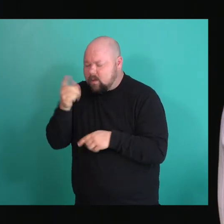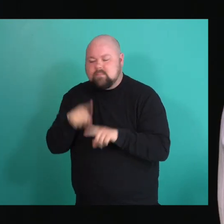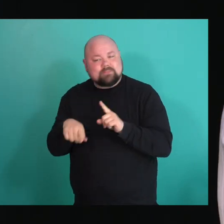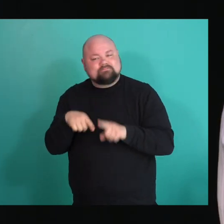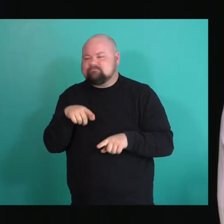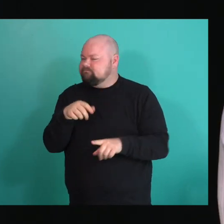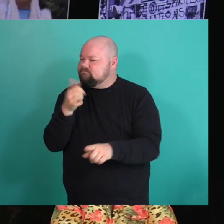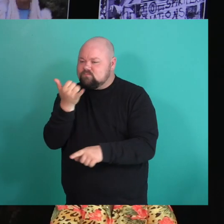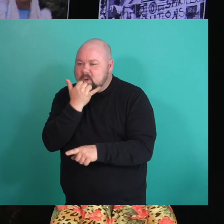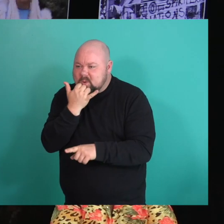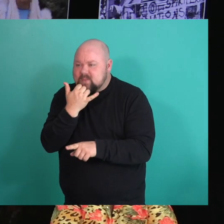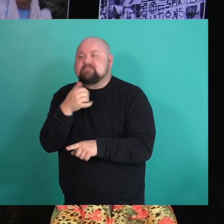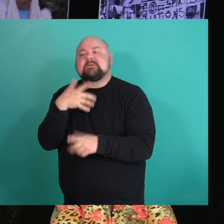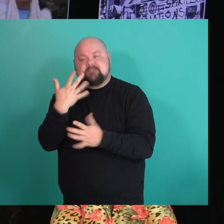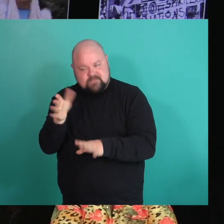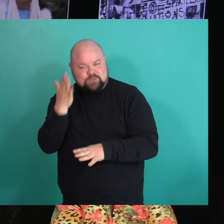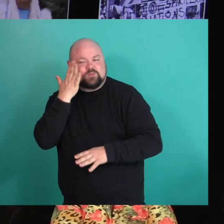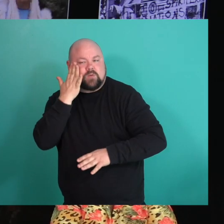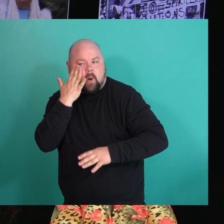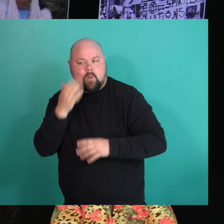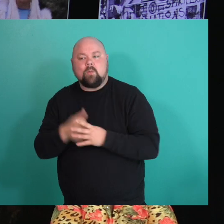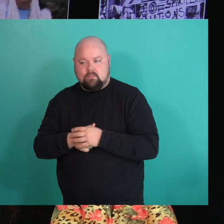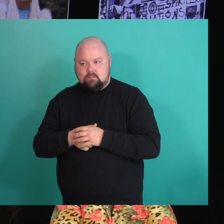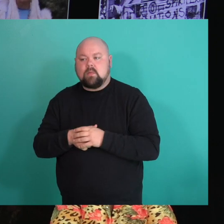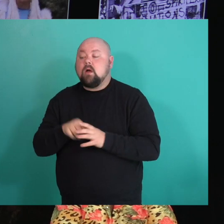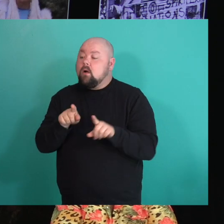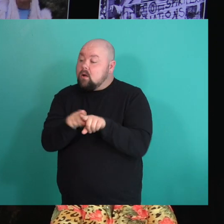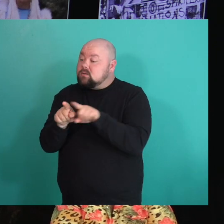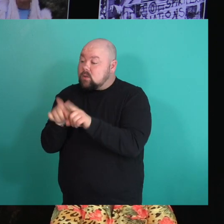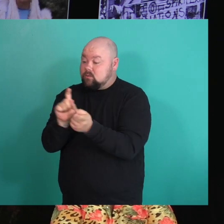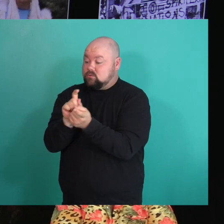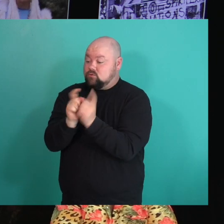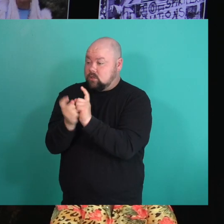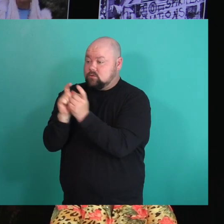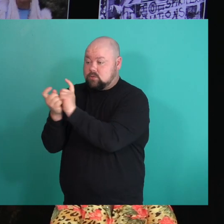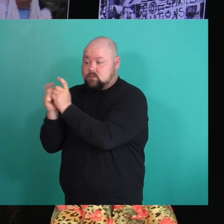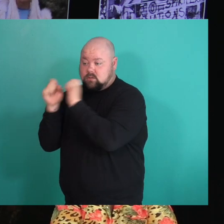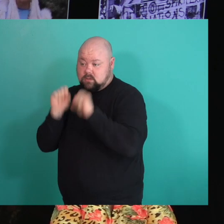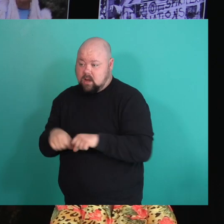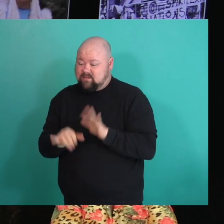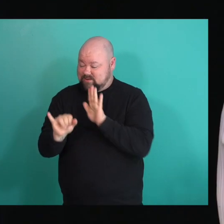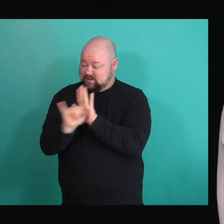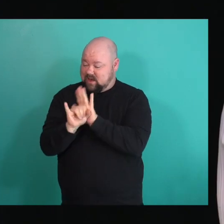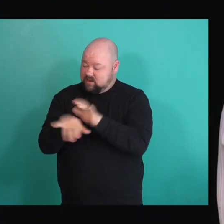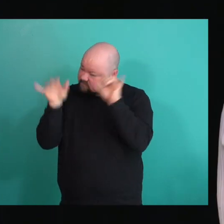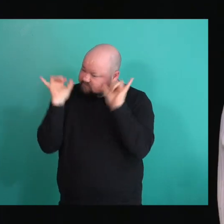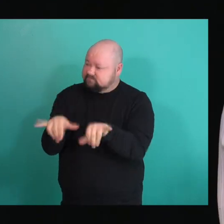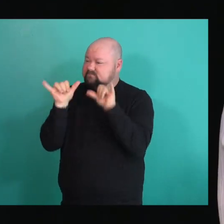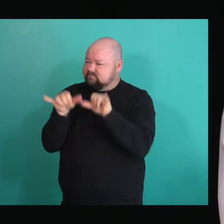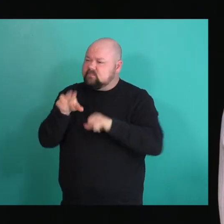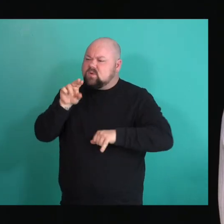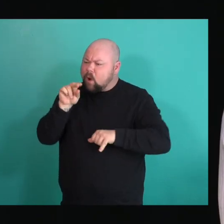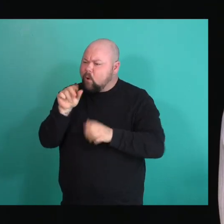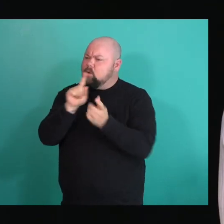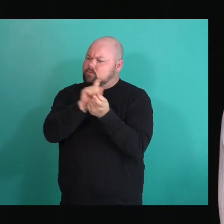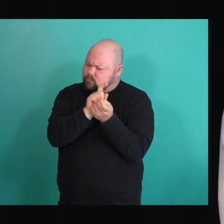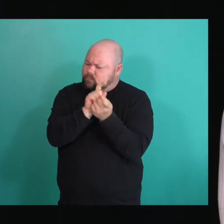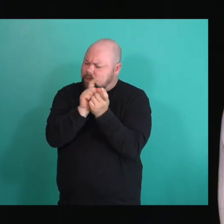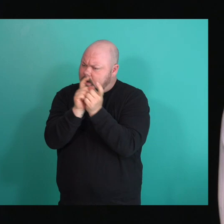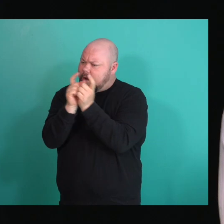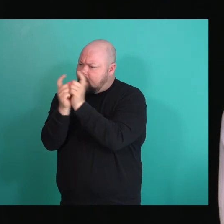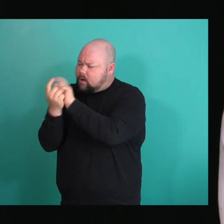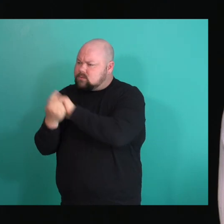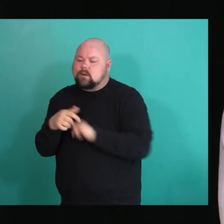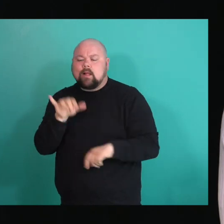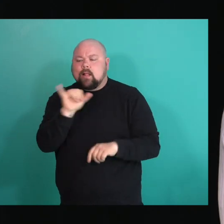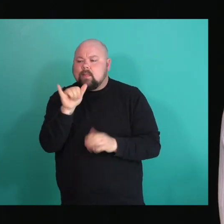Like, you need to stop thinking that, you know, your identity is one thing and then it doesn't change. Like, it's like being a doctor. Going to school for